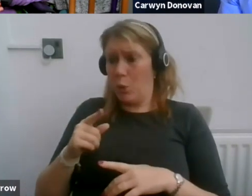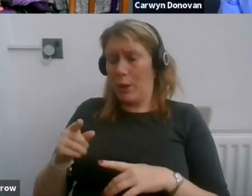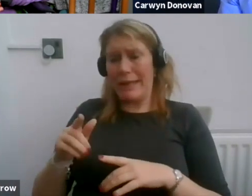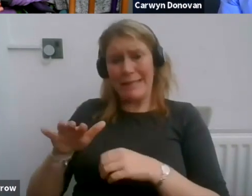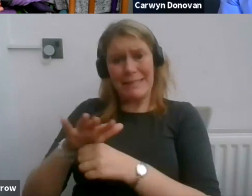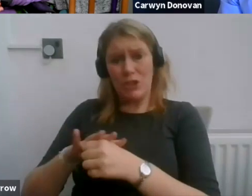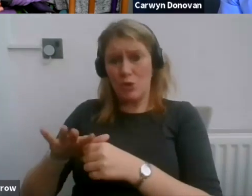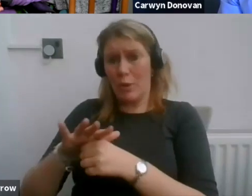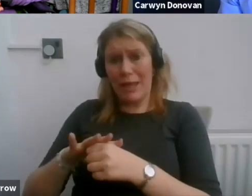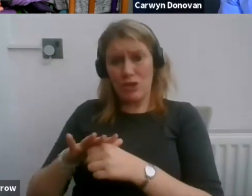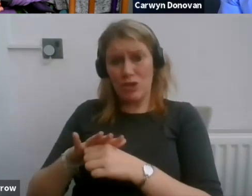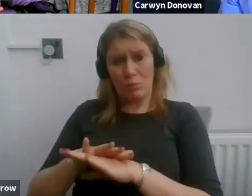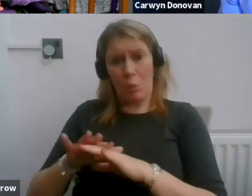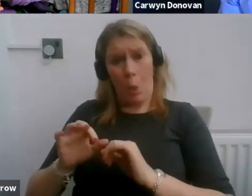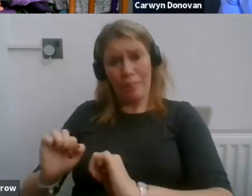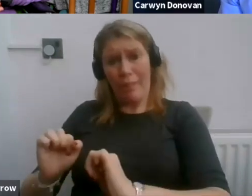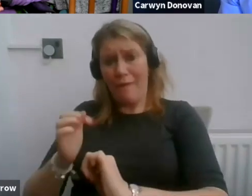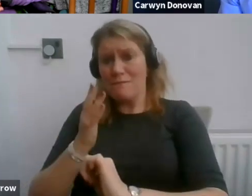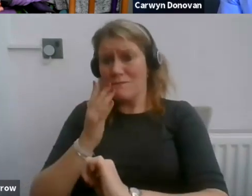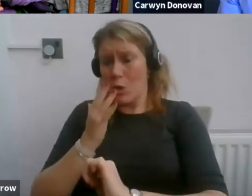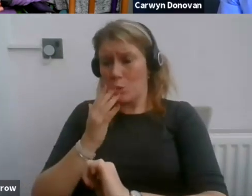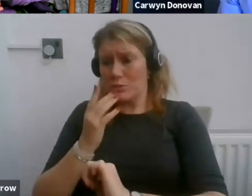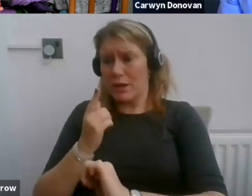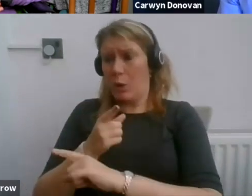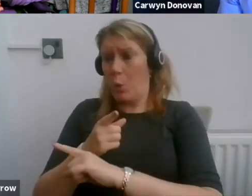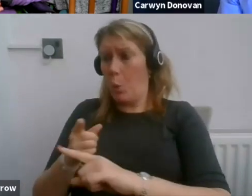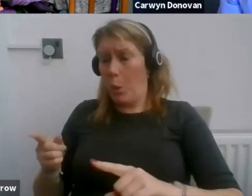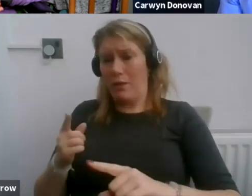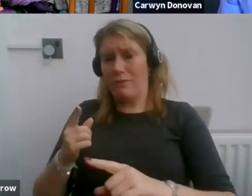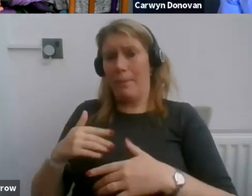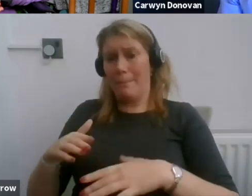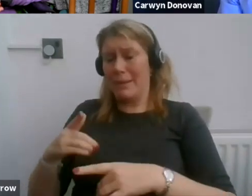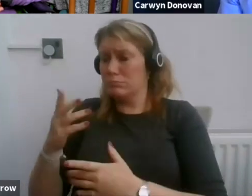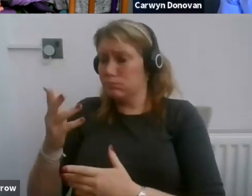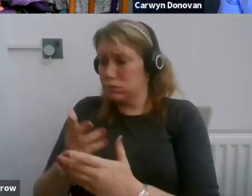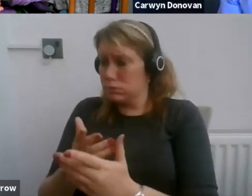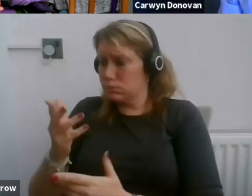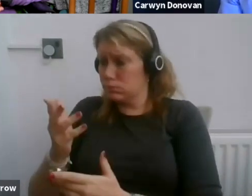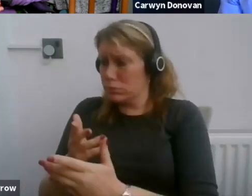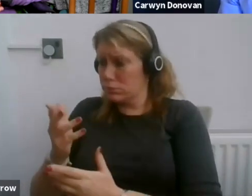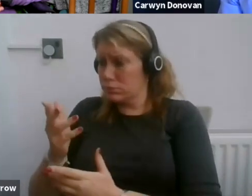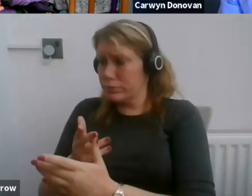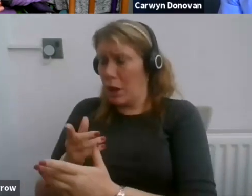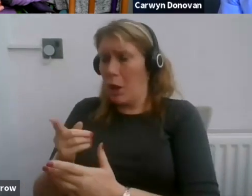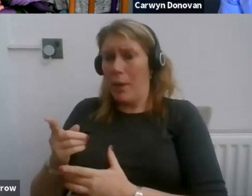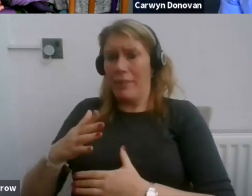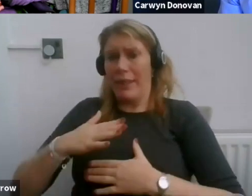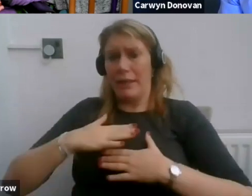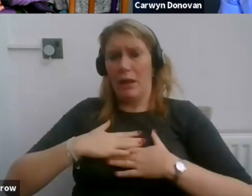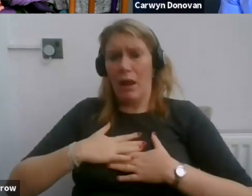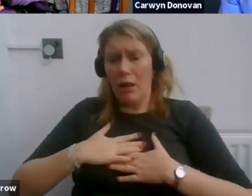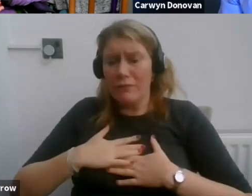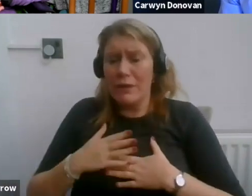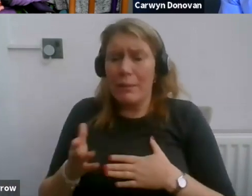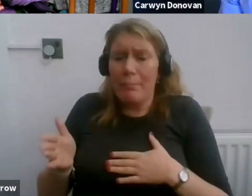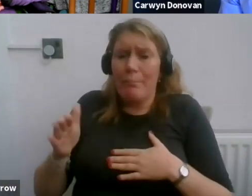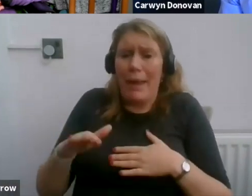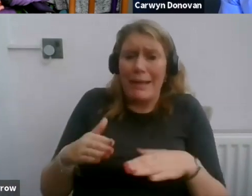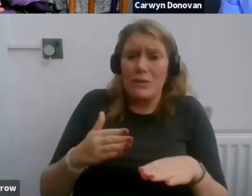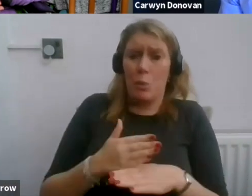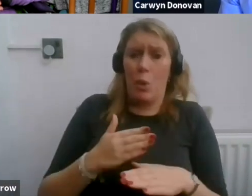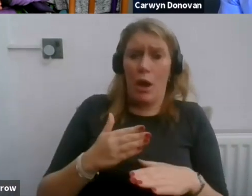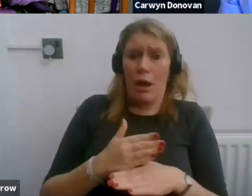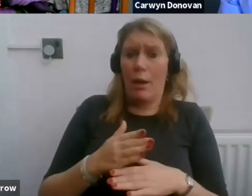every one of them people who I spoke to was in the position where they'd love to be back in work, but their